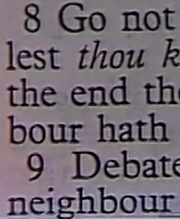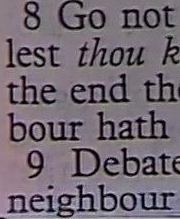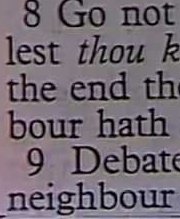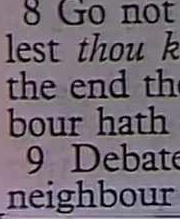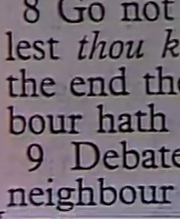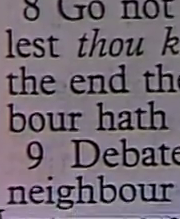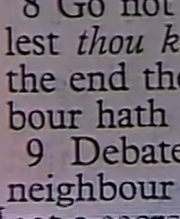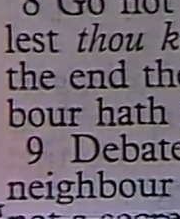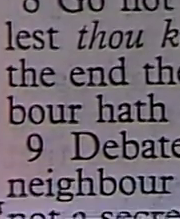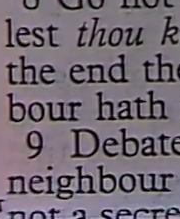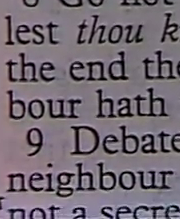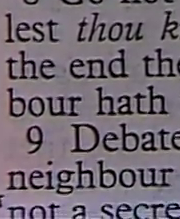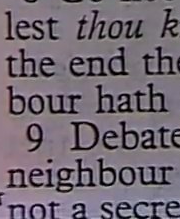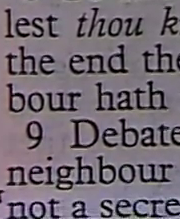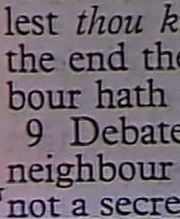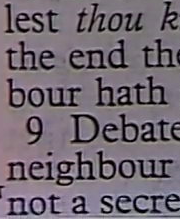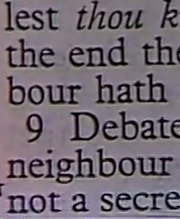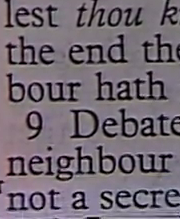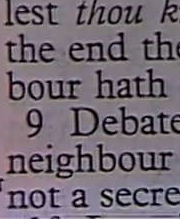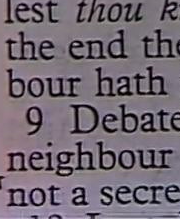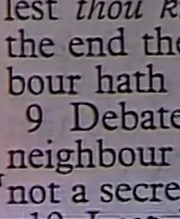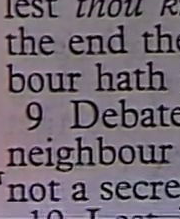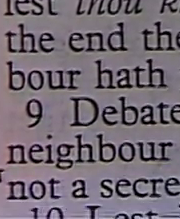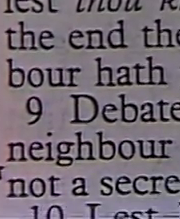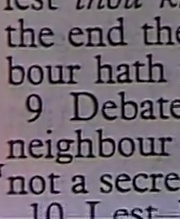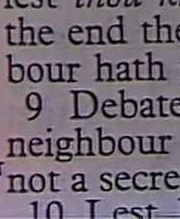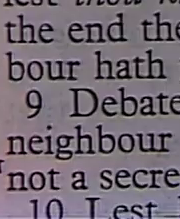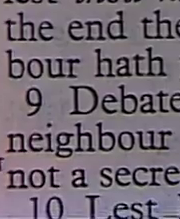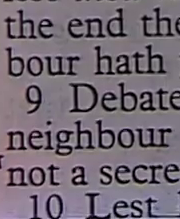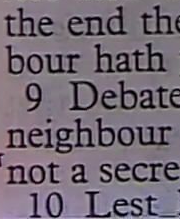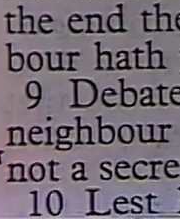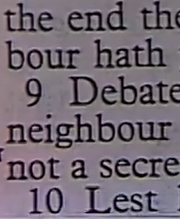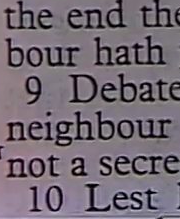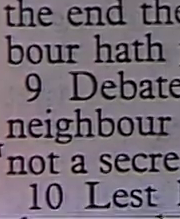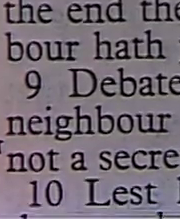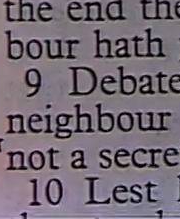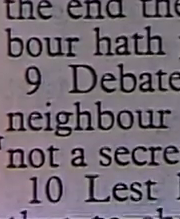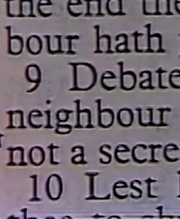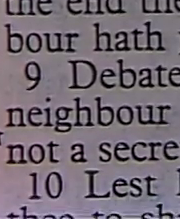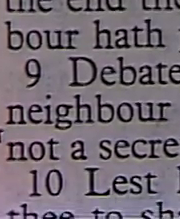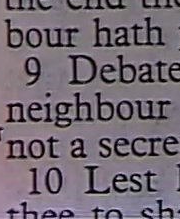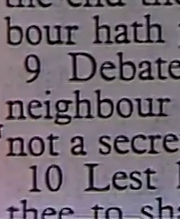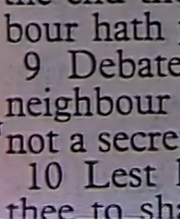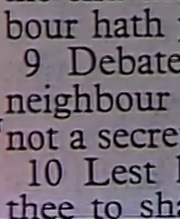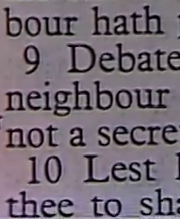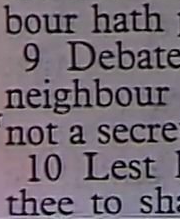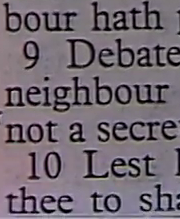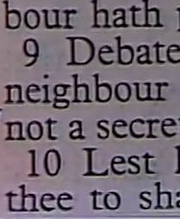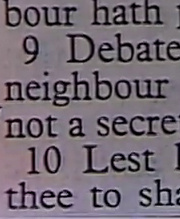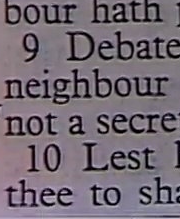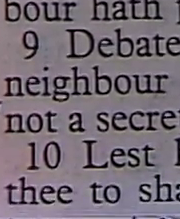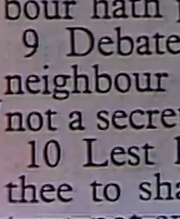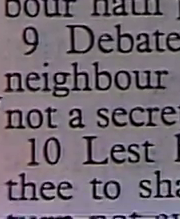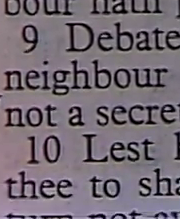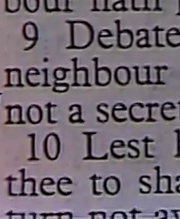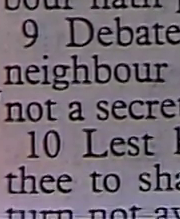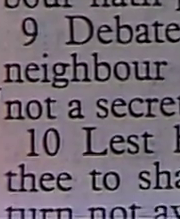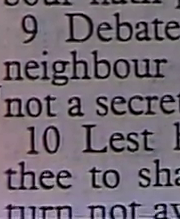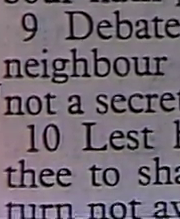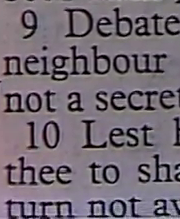Come up hither Than that thou shouldest be put lower in the presence of the prince Whom thine eyes have seen